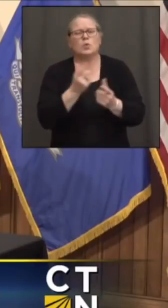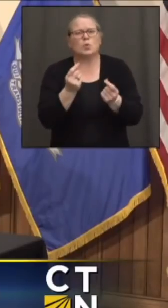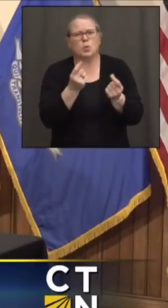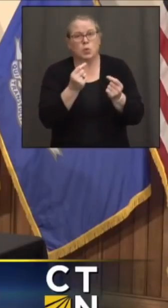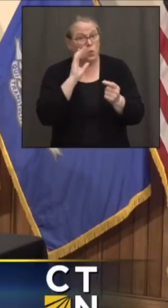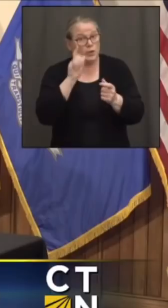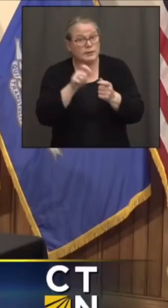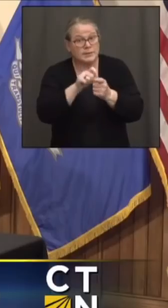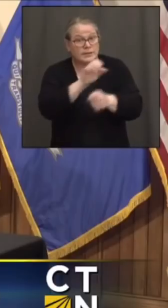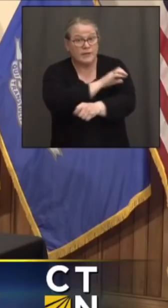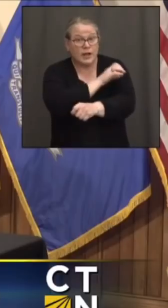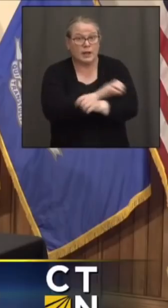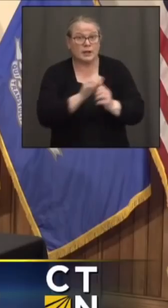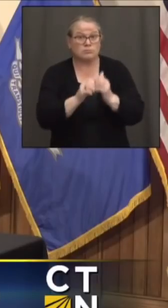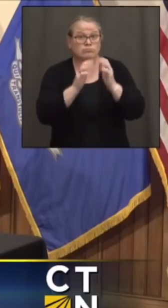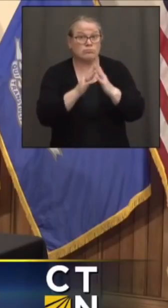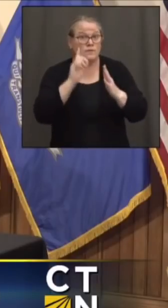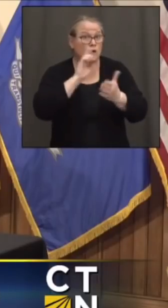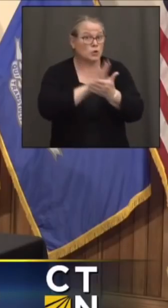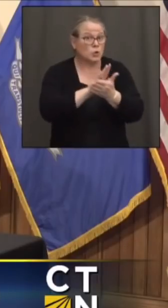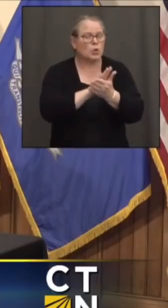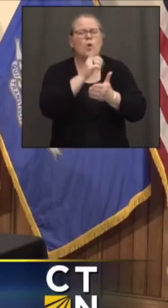clinics for schools, what we could see?